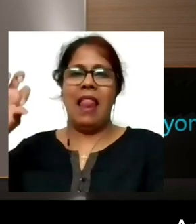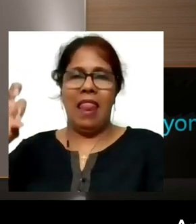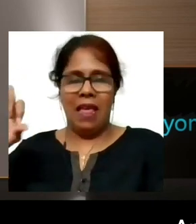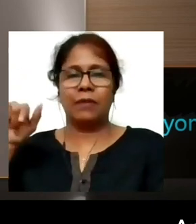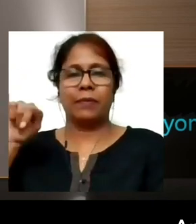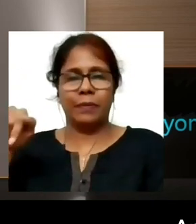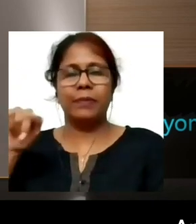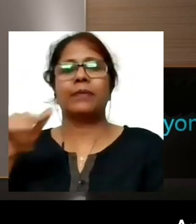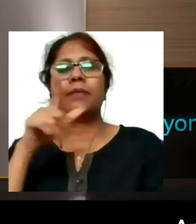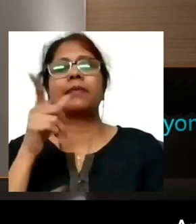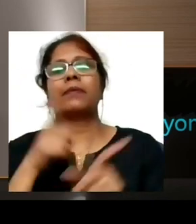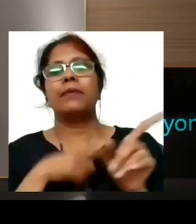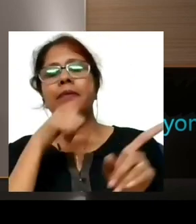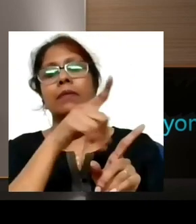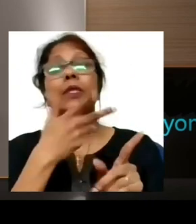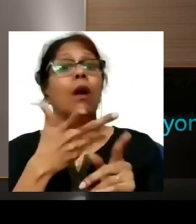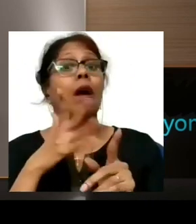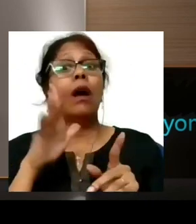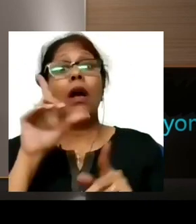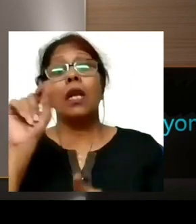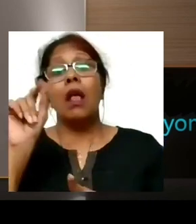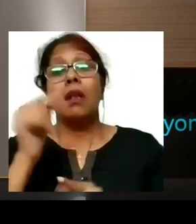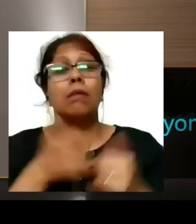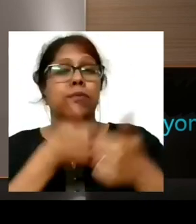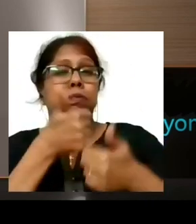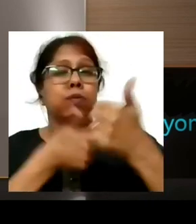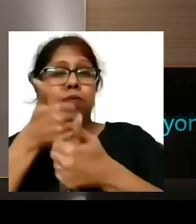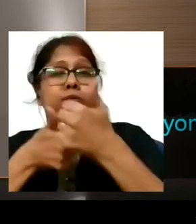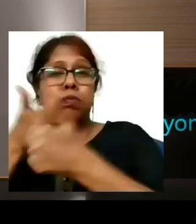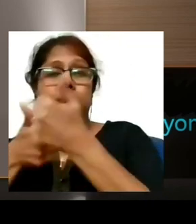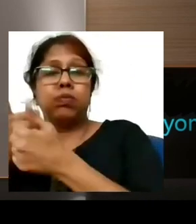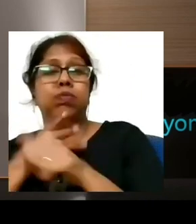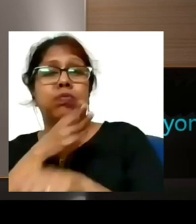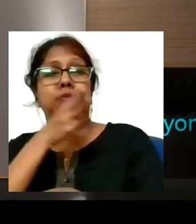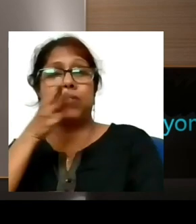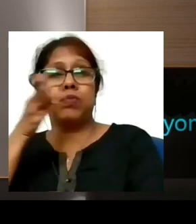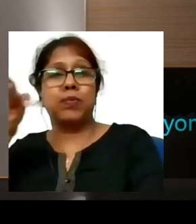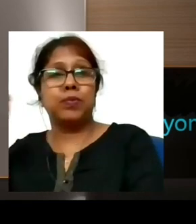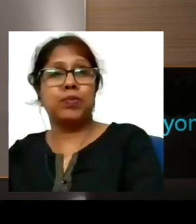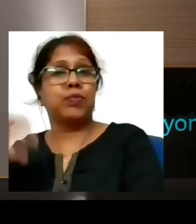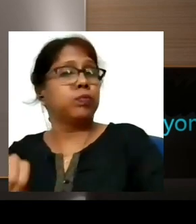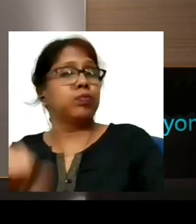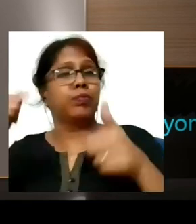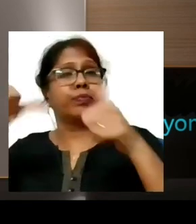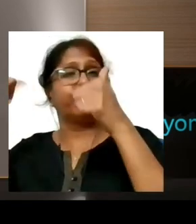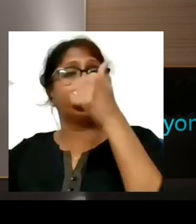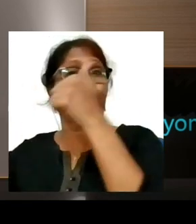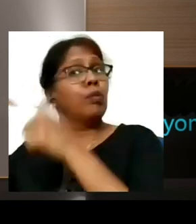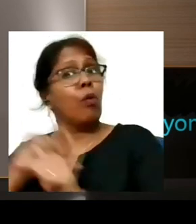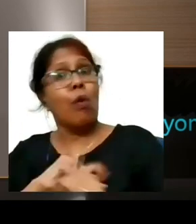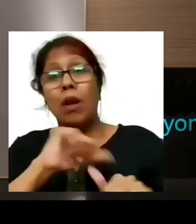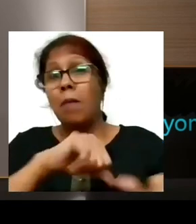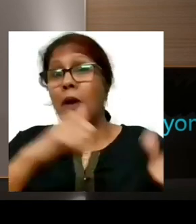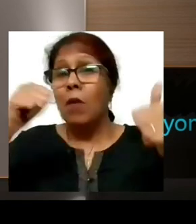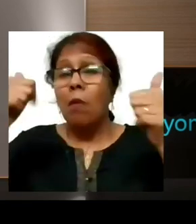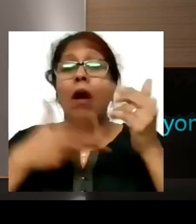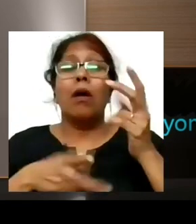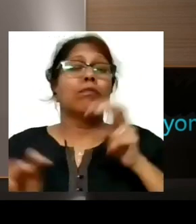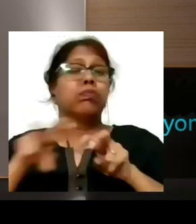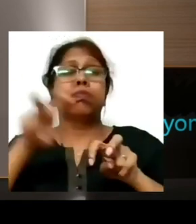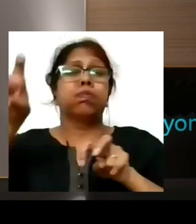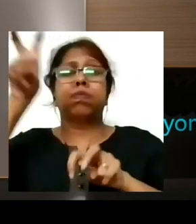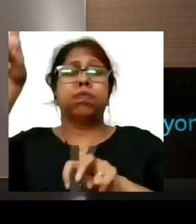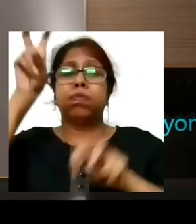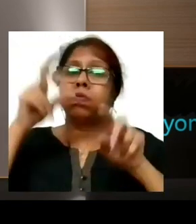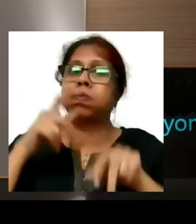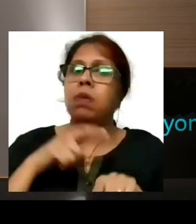that year I played, you know, more than 10 tournaments. It was like, you know, every tournament a month. It was such an intensive travel, but my focus